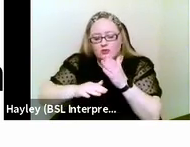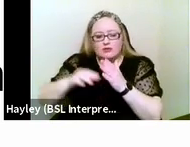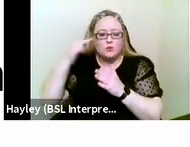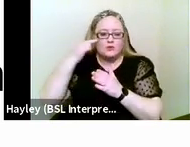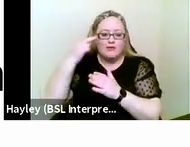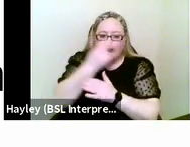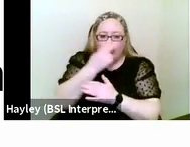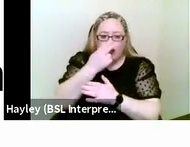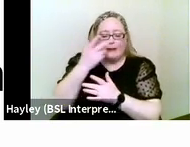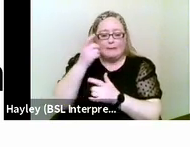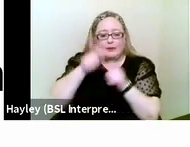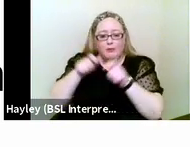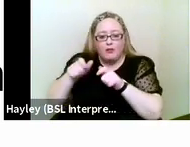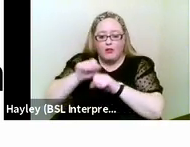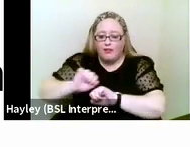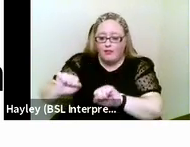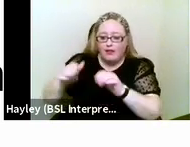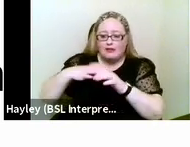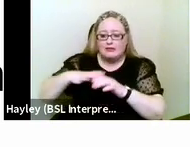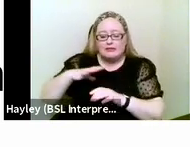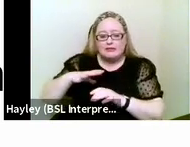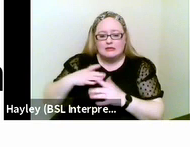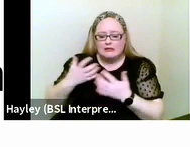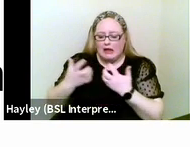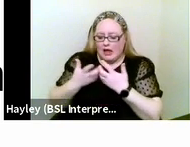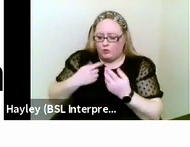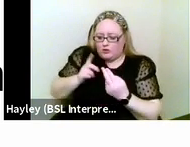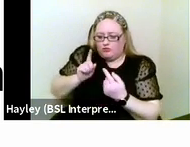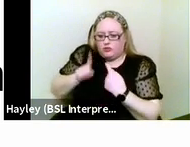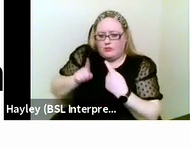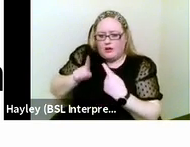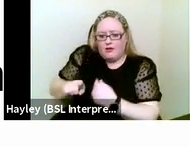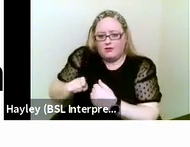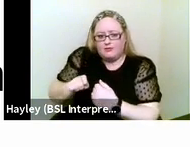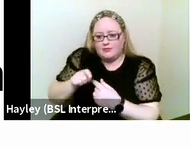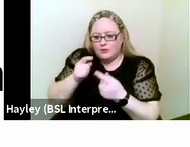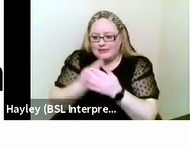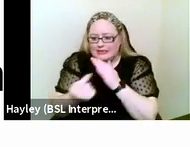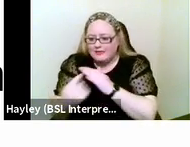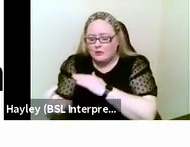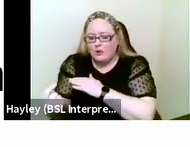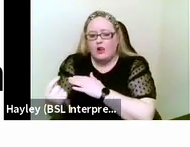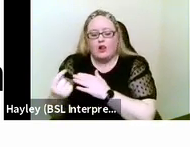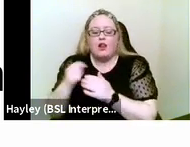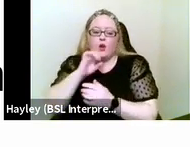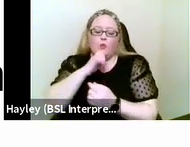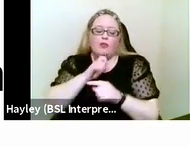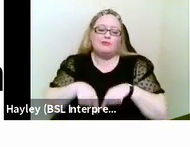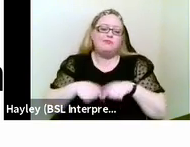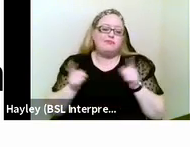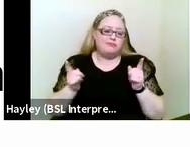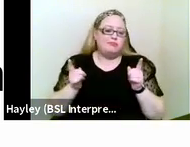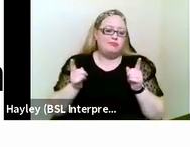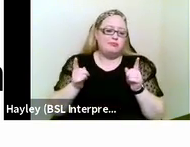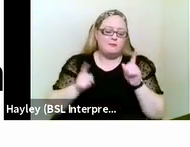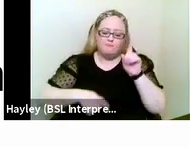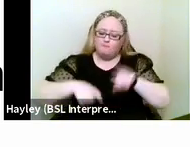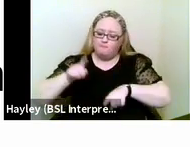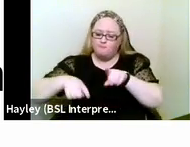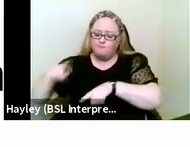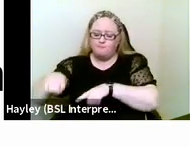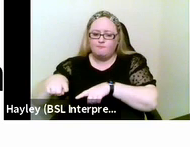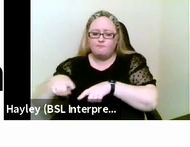and the way in which we as social workers respond to them is going to be very different I'm sure you can already imagine